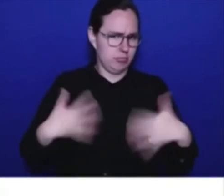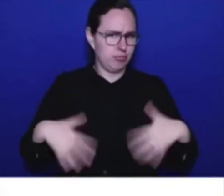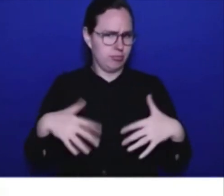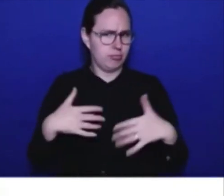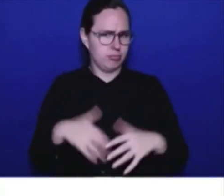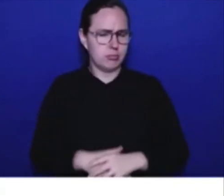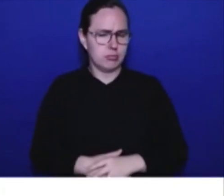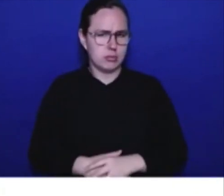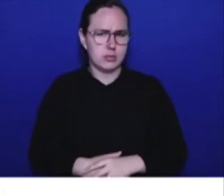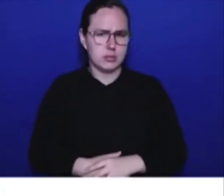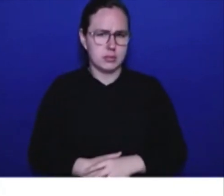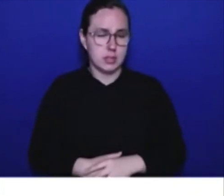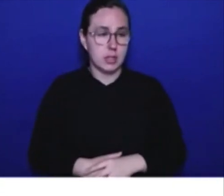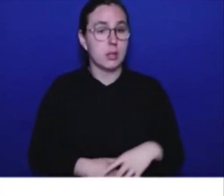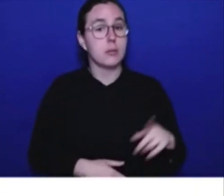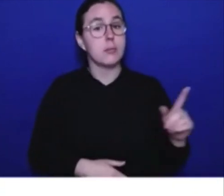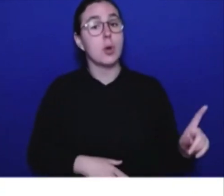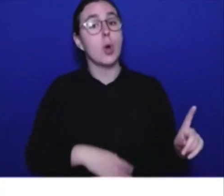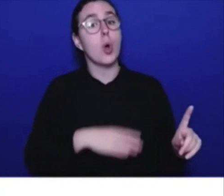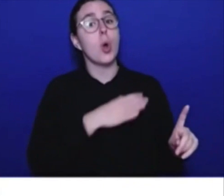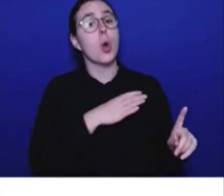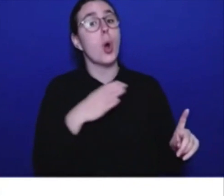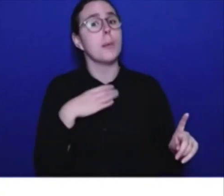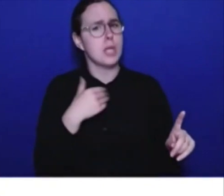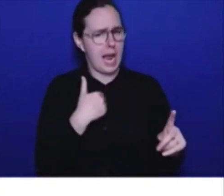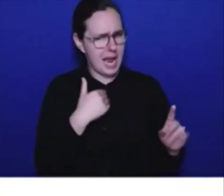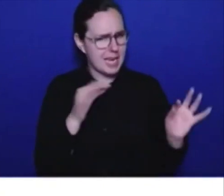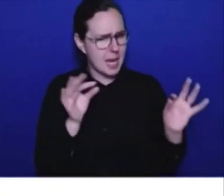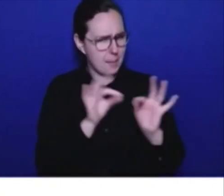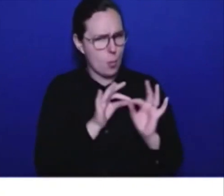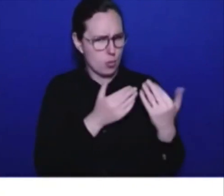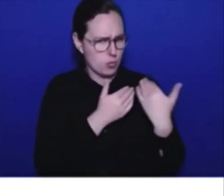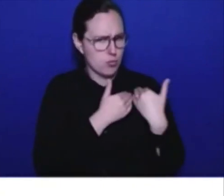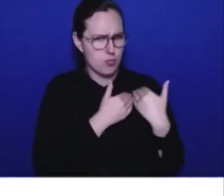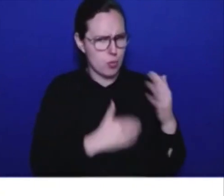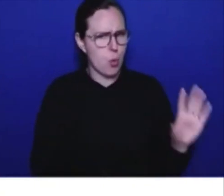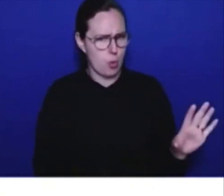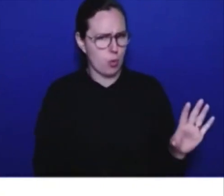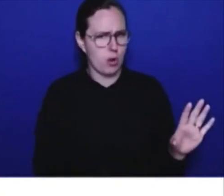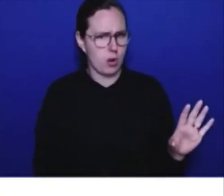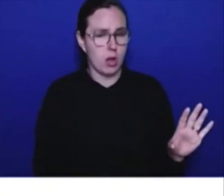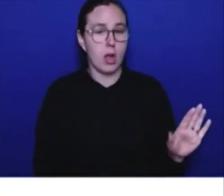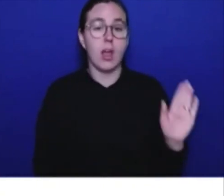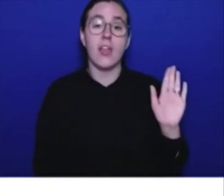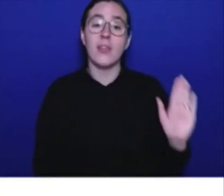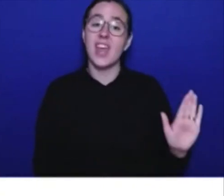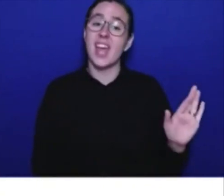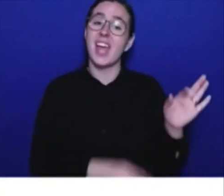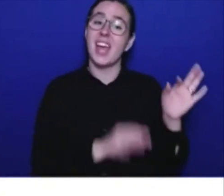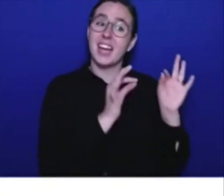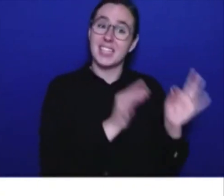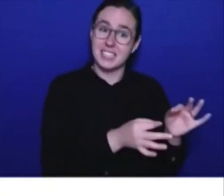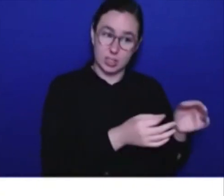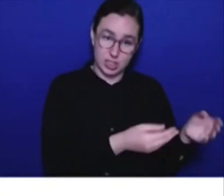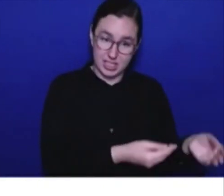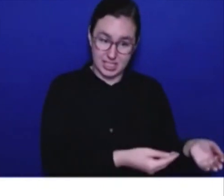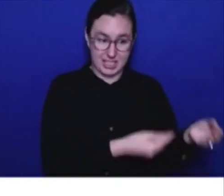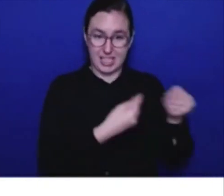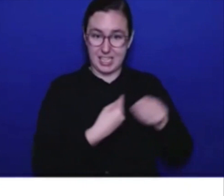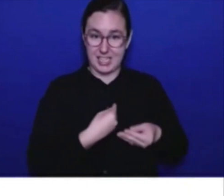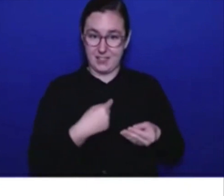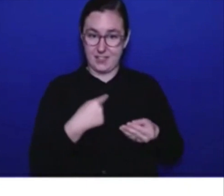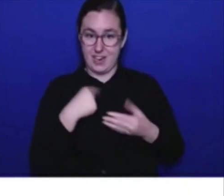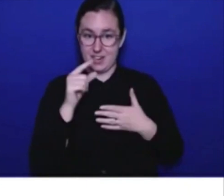here. We will, of course, review any decision made by the Commission, and we're very grateful for the role that they play